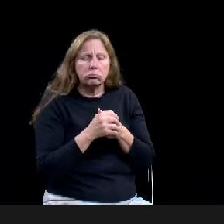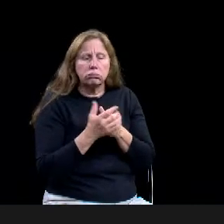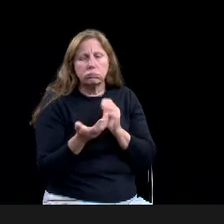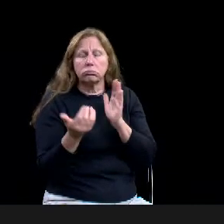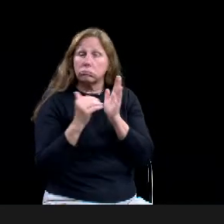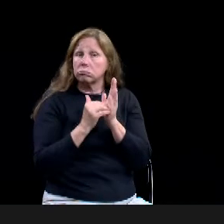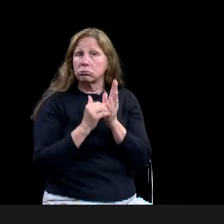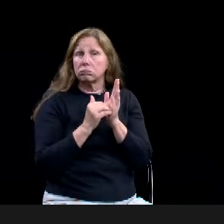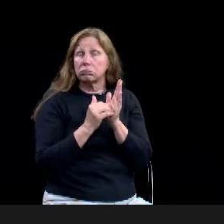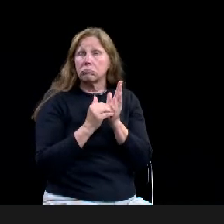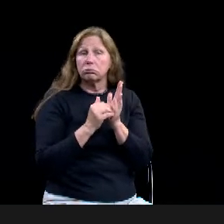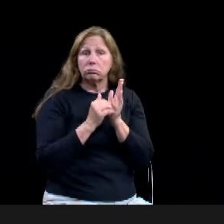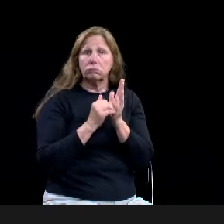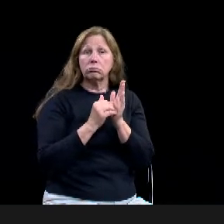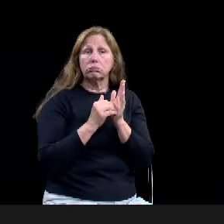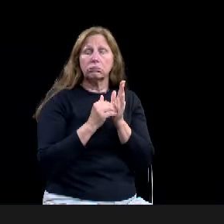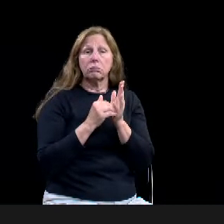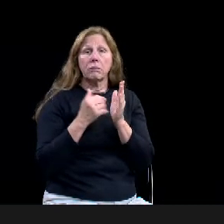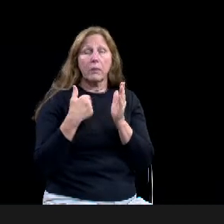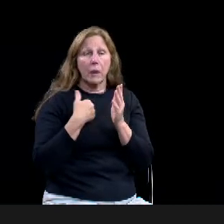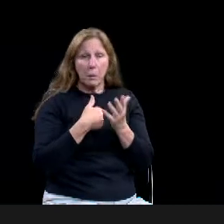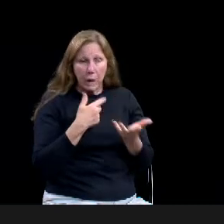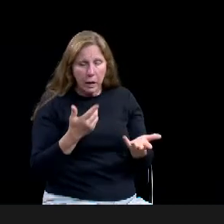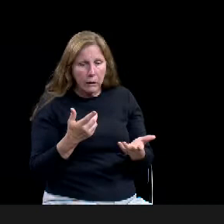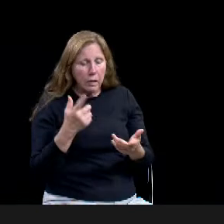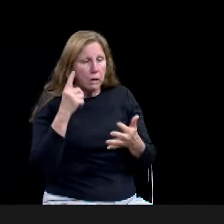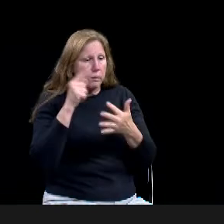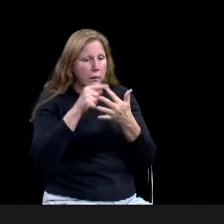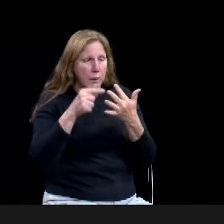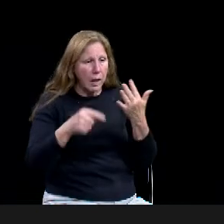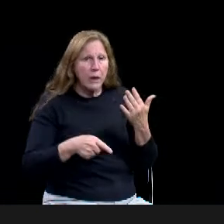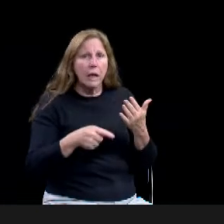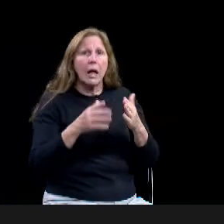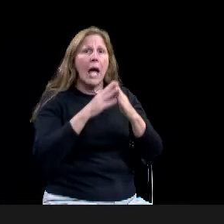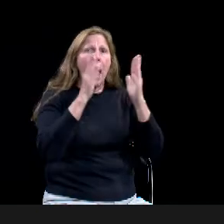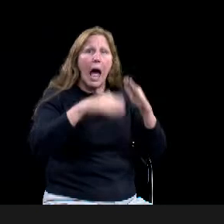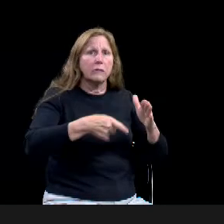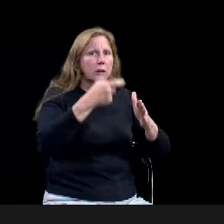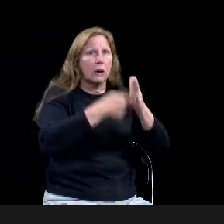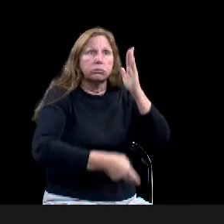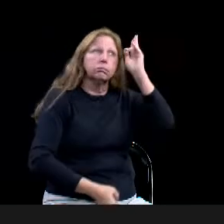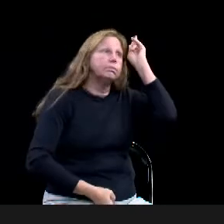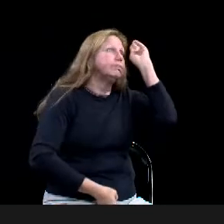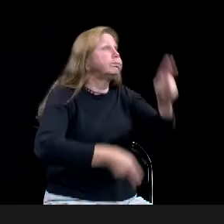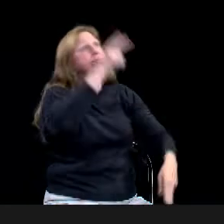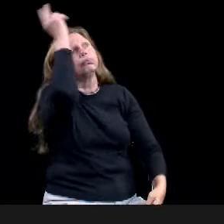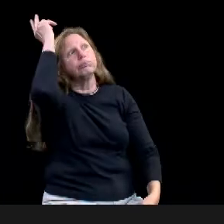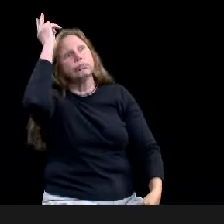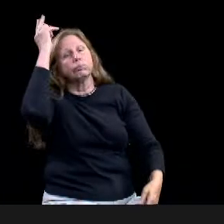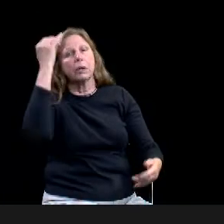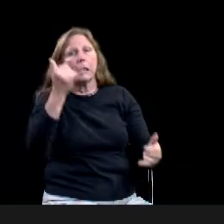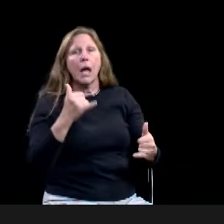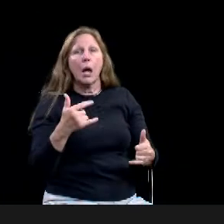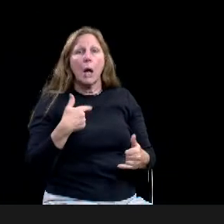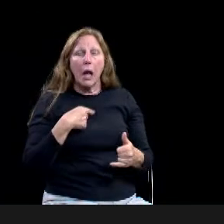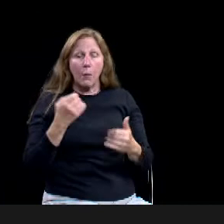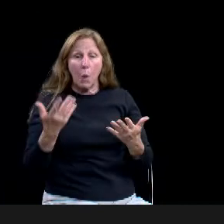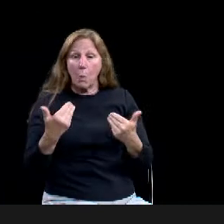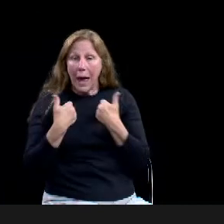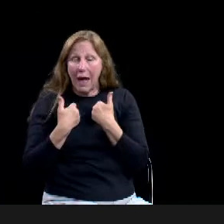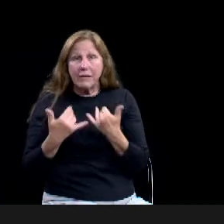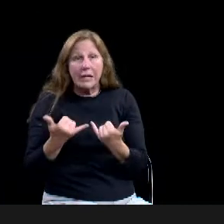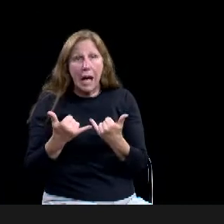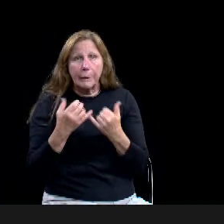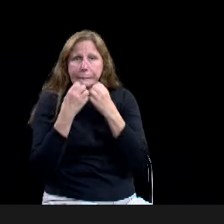preserve the, uh, the, uh, the zoning where we can, and, you know, and maybe as we take a longer look at this one, it makes sense to